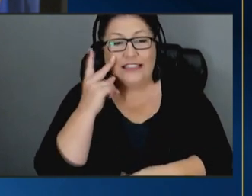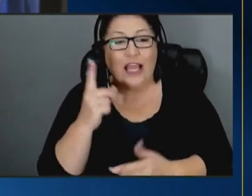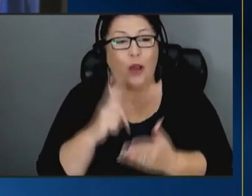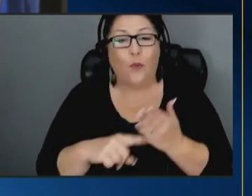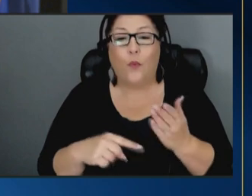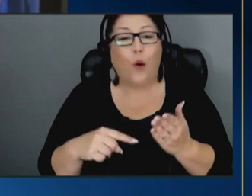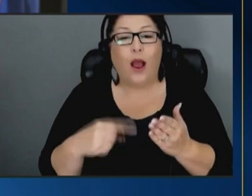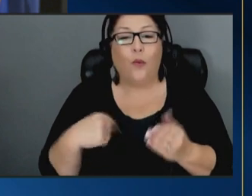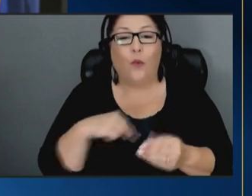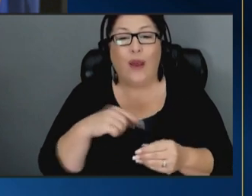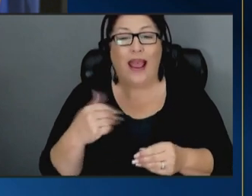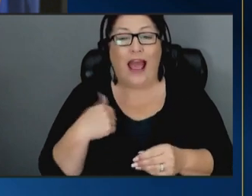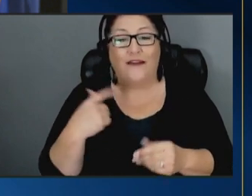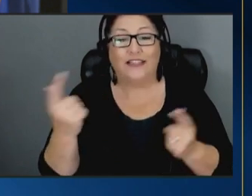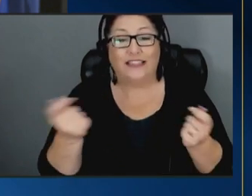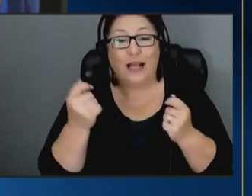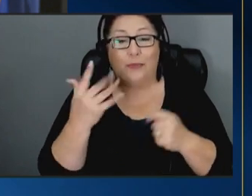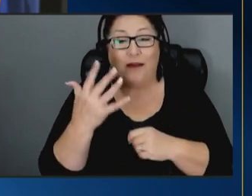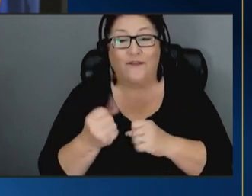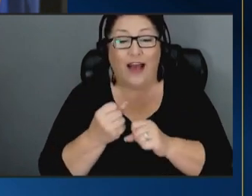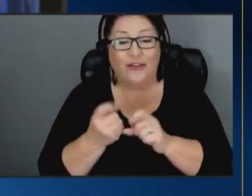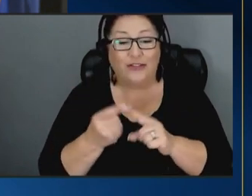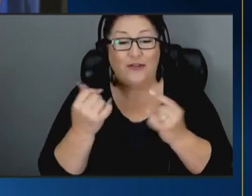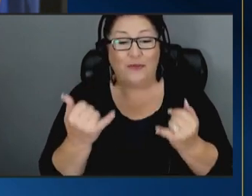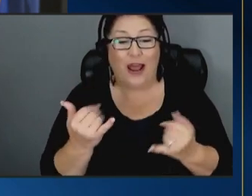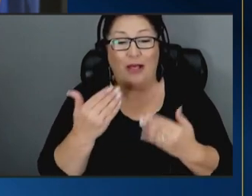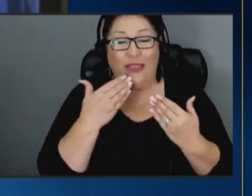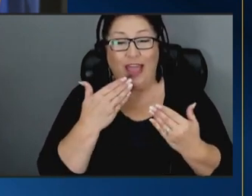have to celebrate in five years from now thanks so much